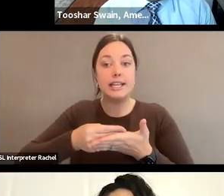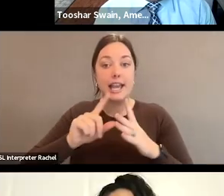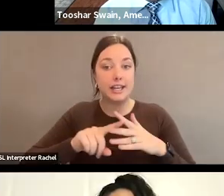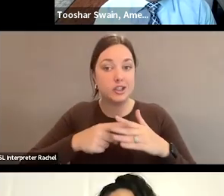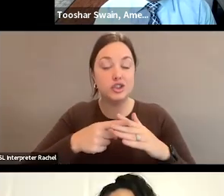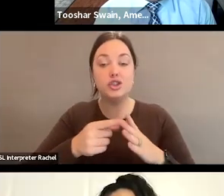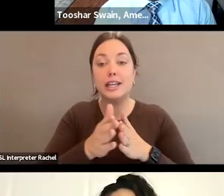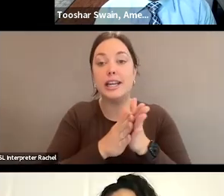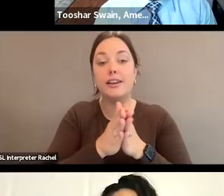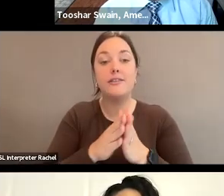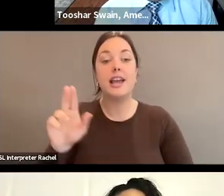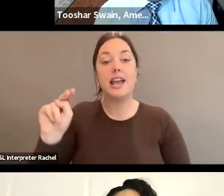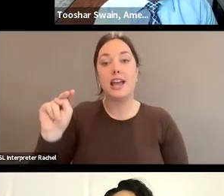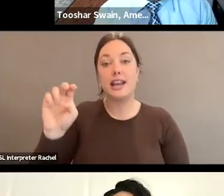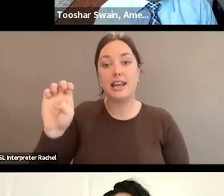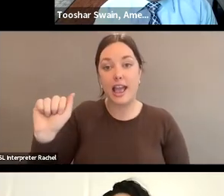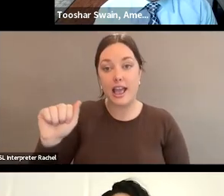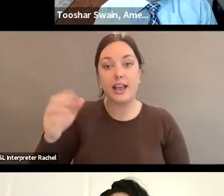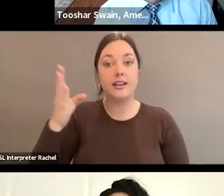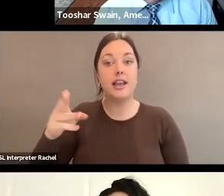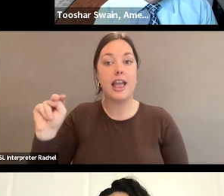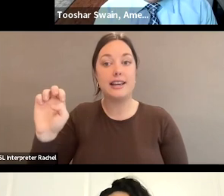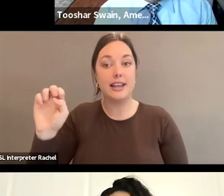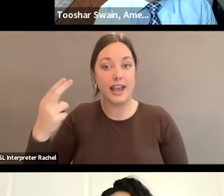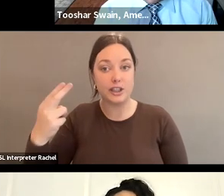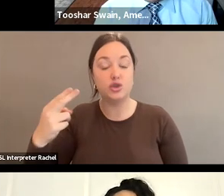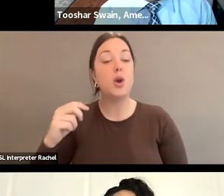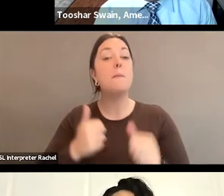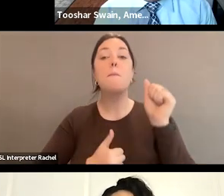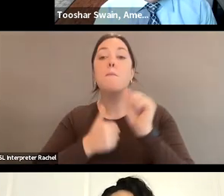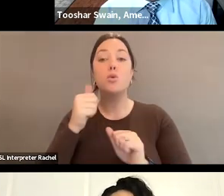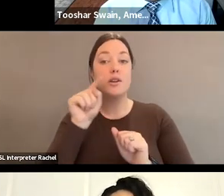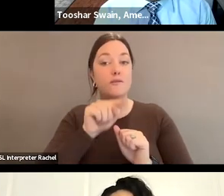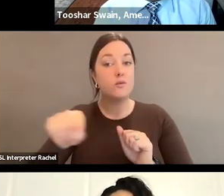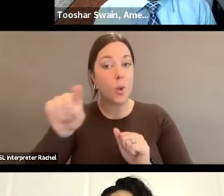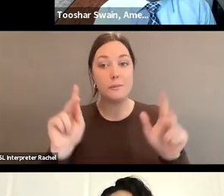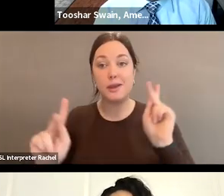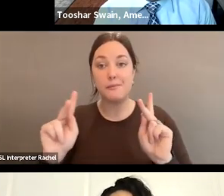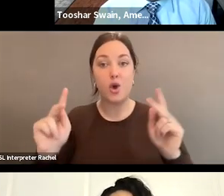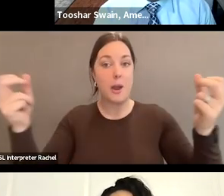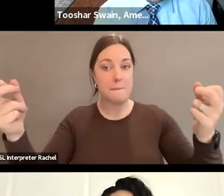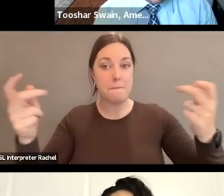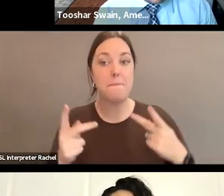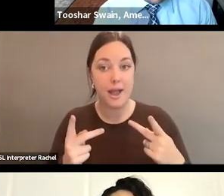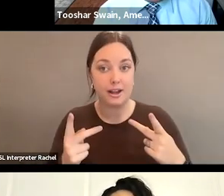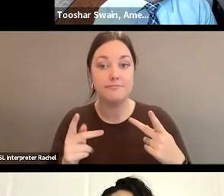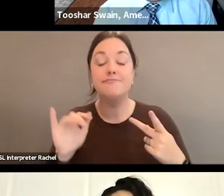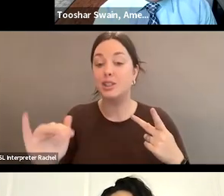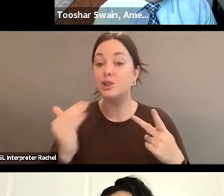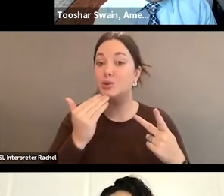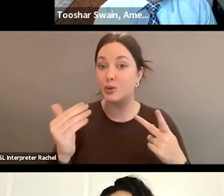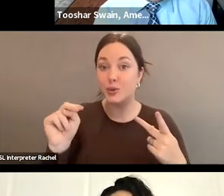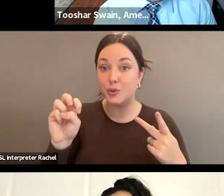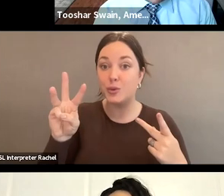NEA, NEH. All of those champions are back, so I think that that's good news. That's But